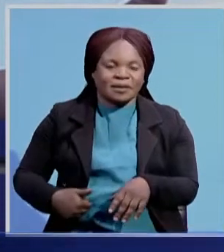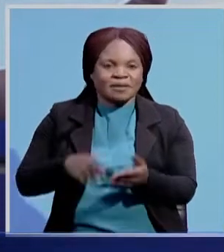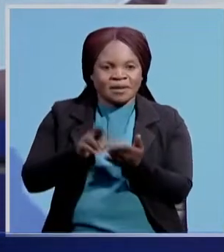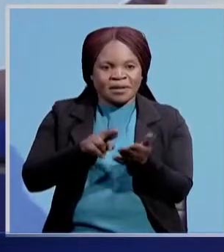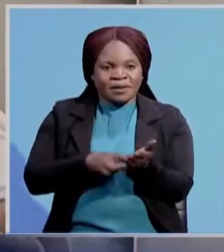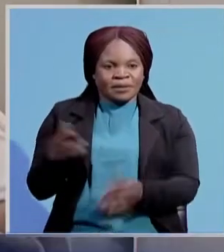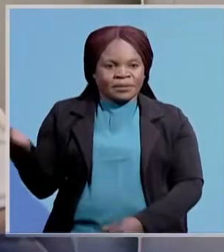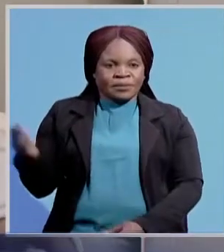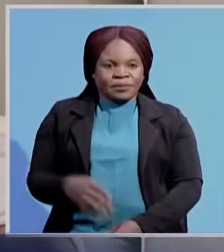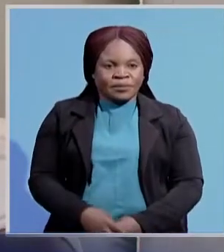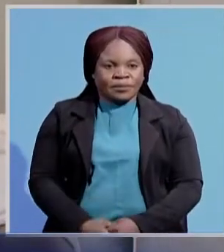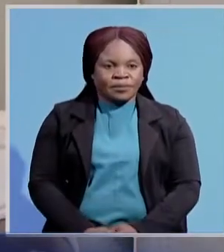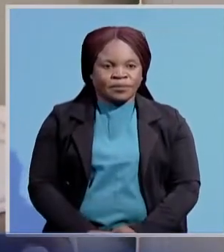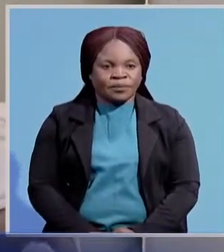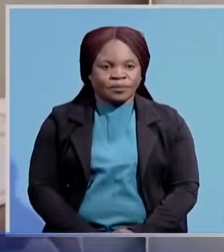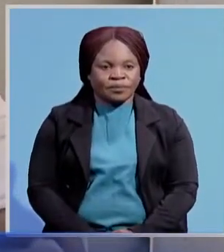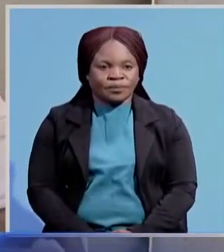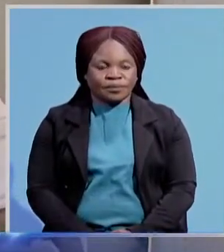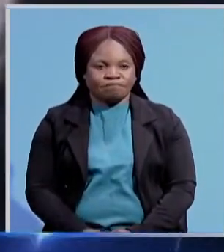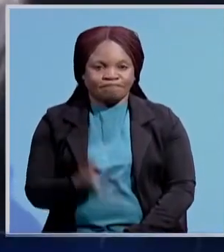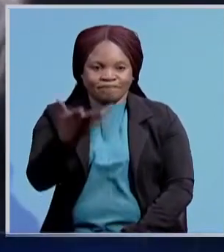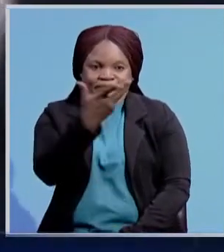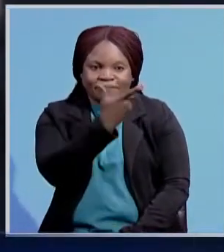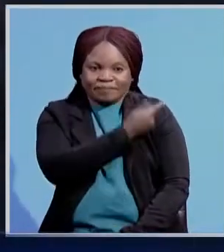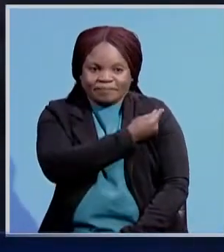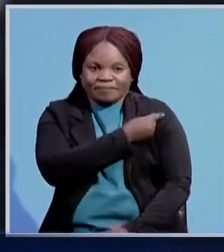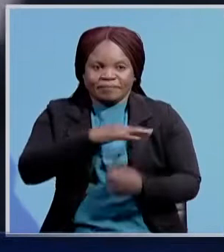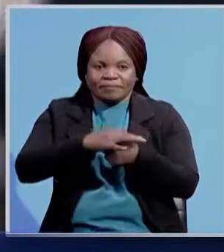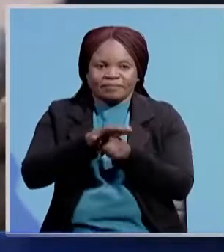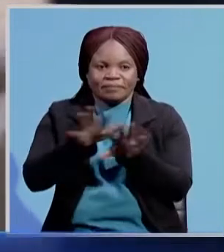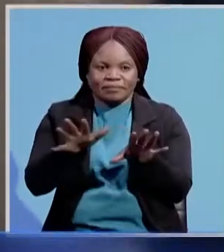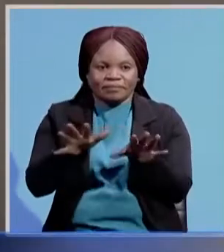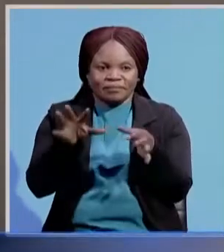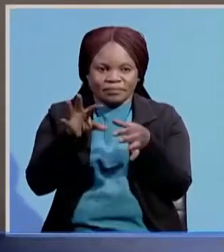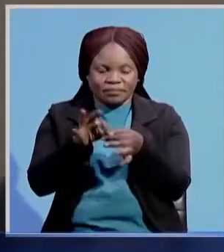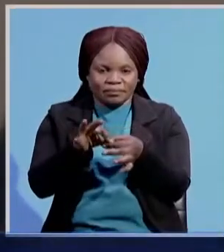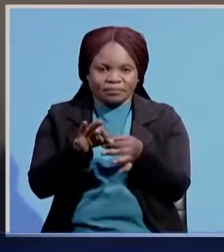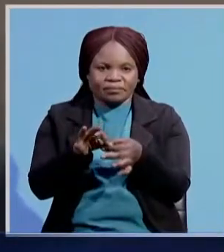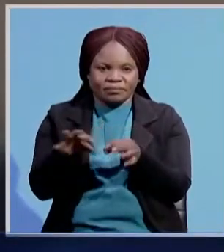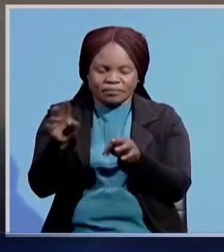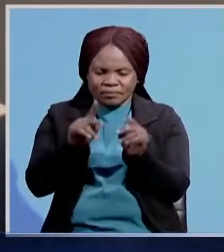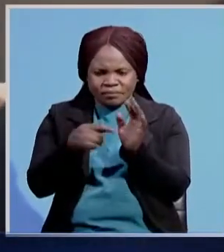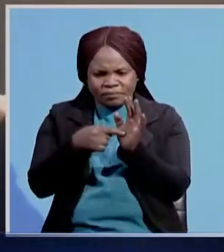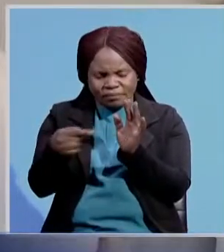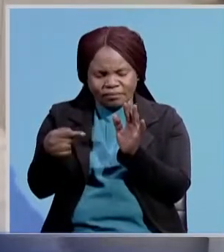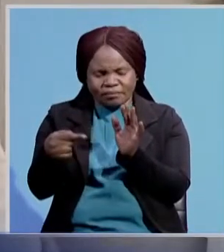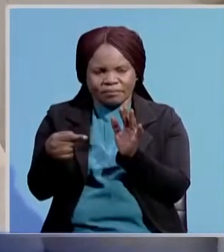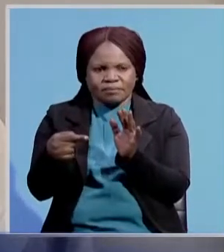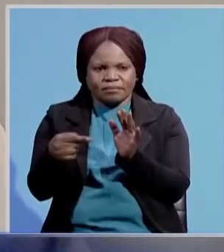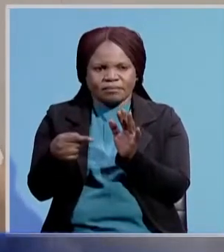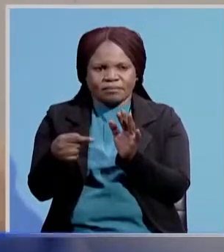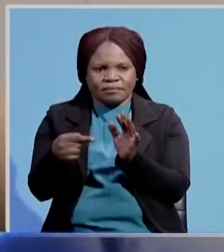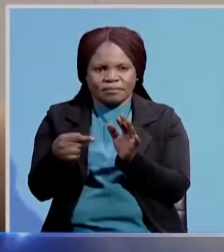in the phone report. He gets the COVID-19 job, joining high-profile Zambia's taking the lead in showing the safety of the vaccine.